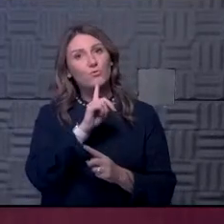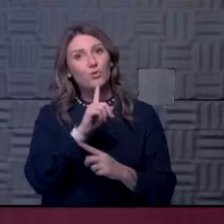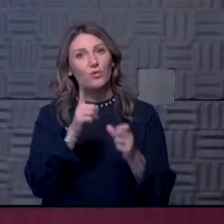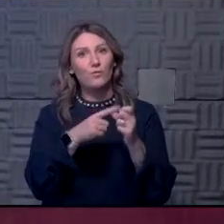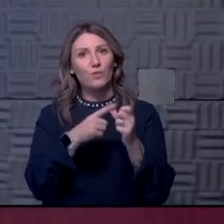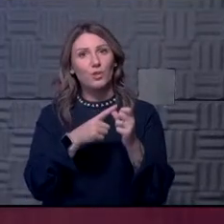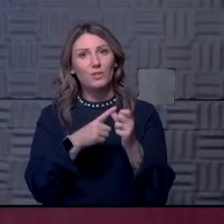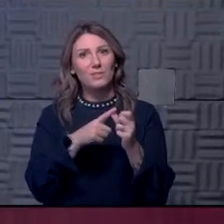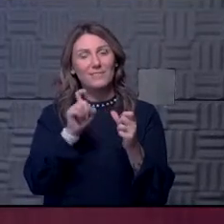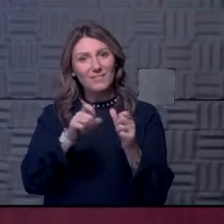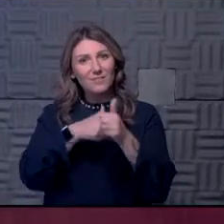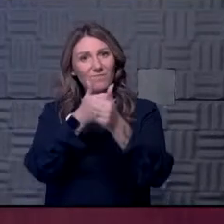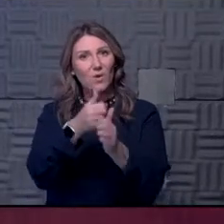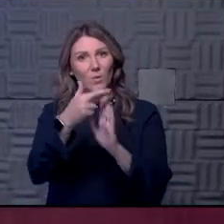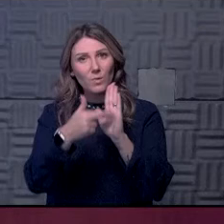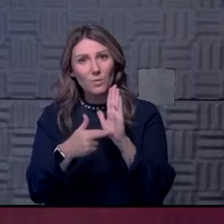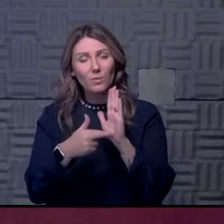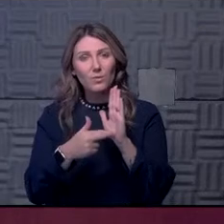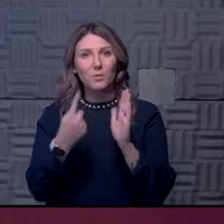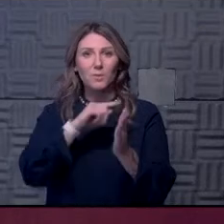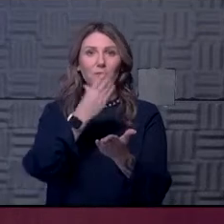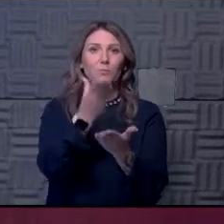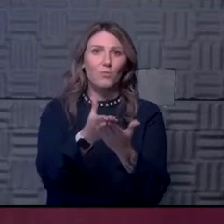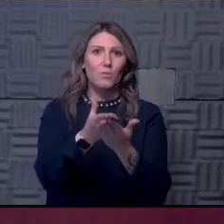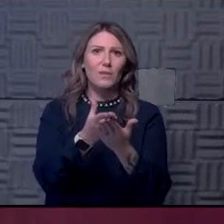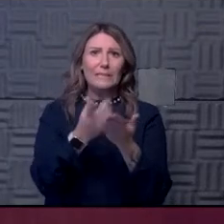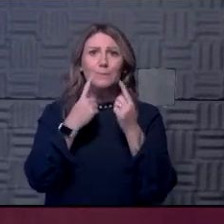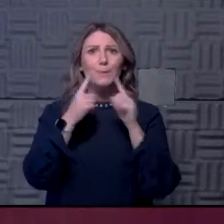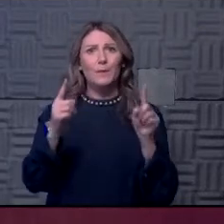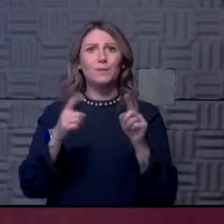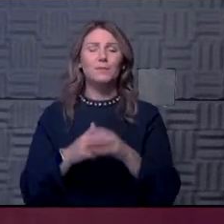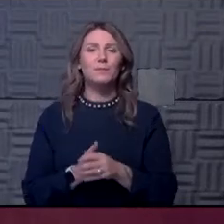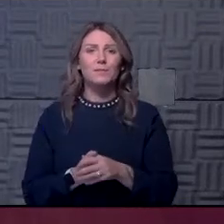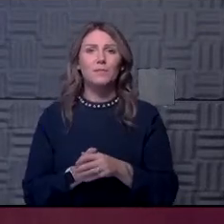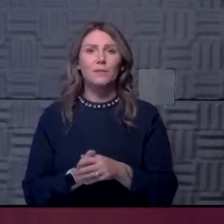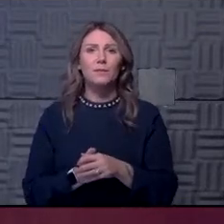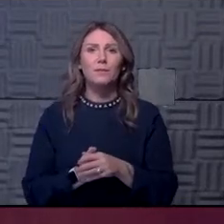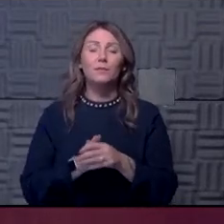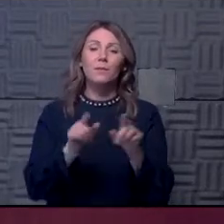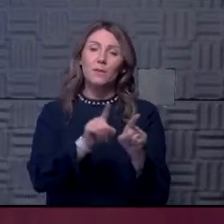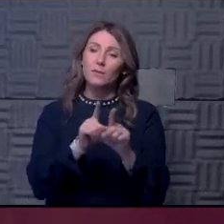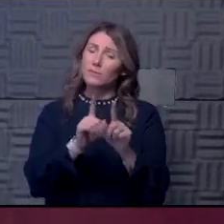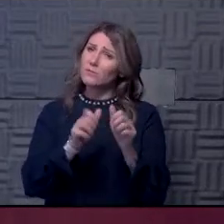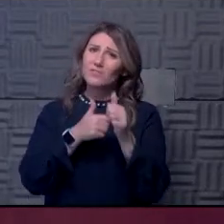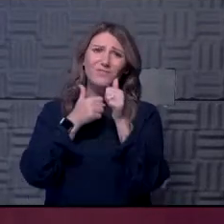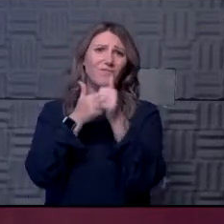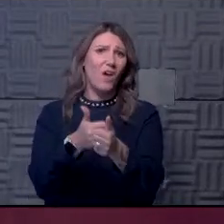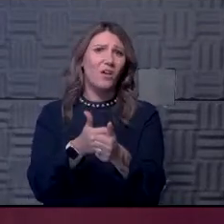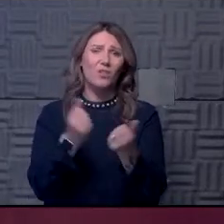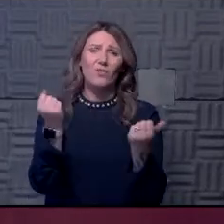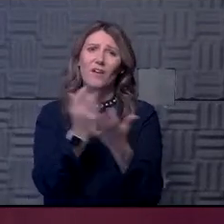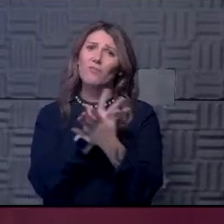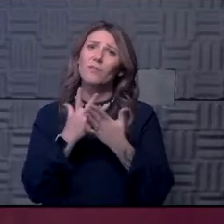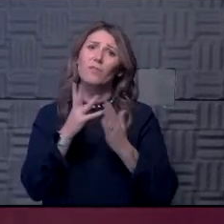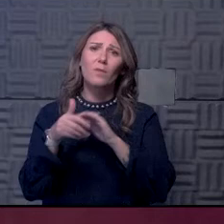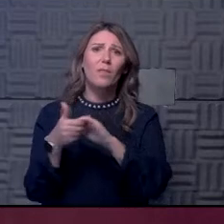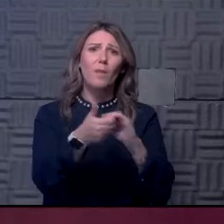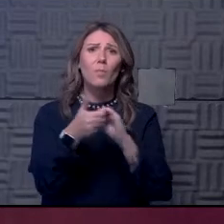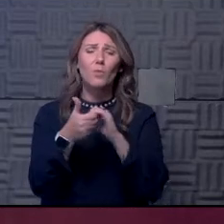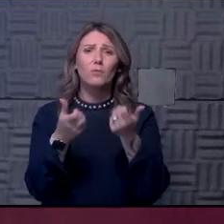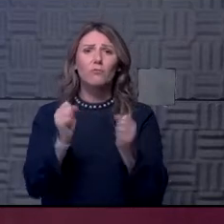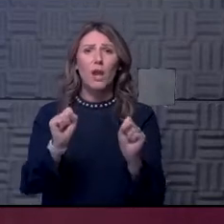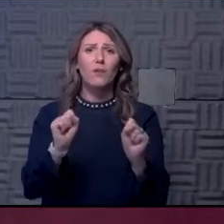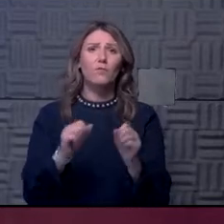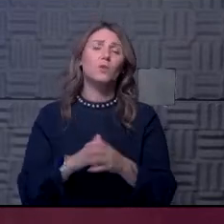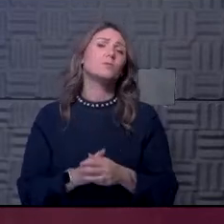we need to stay the course. We, we have proven that it's working and, and, uh, we need to stay the course with that, with all the collaboration and the efforts that we're